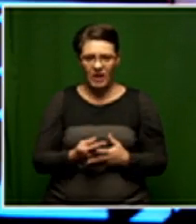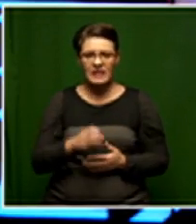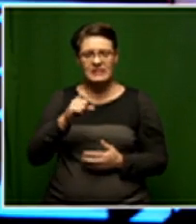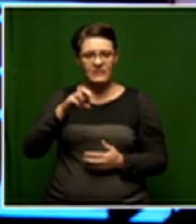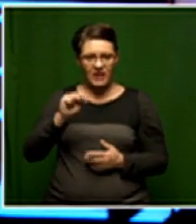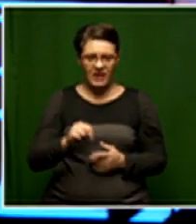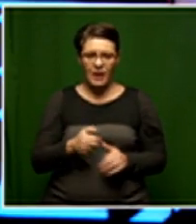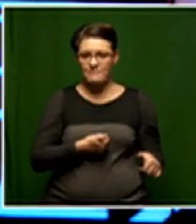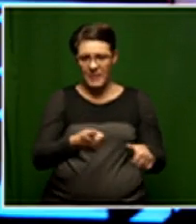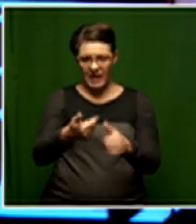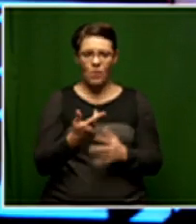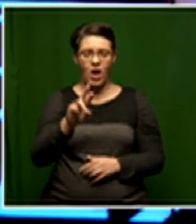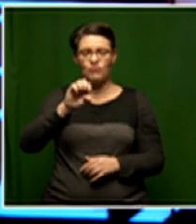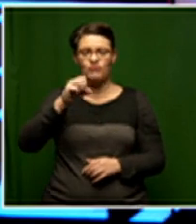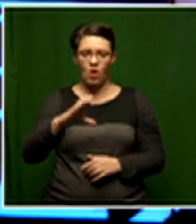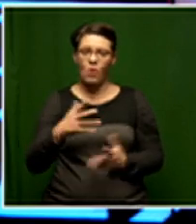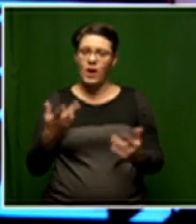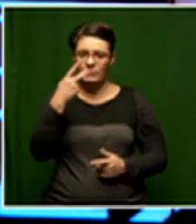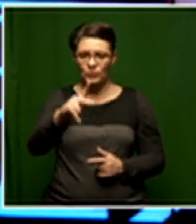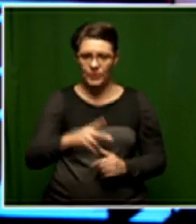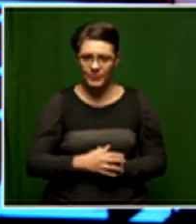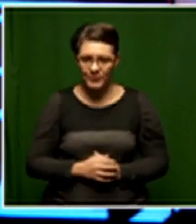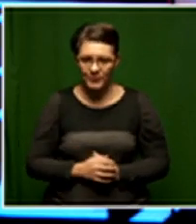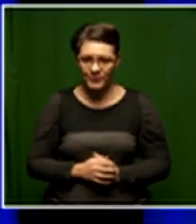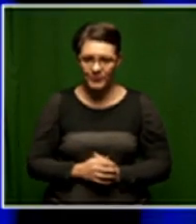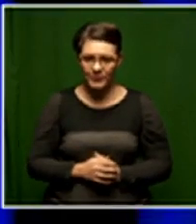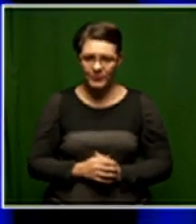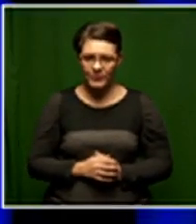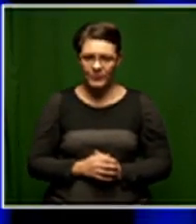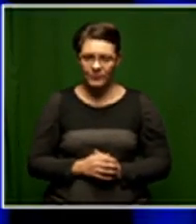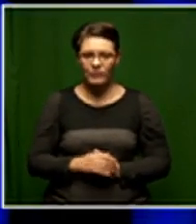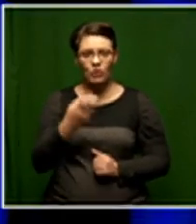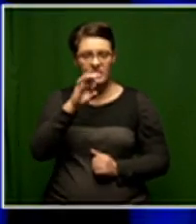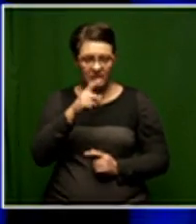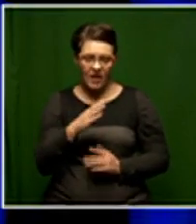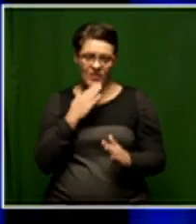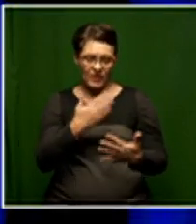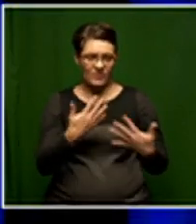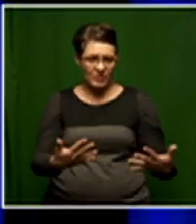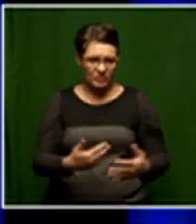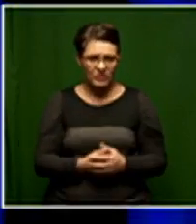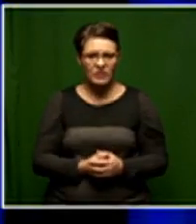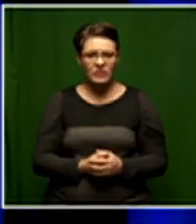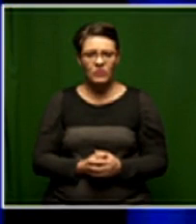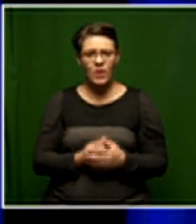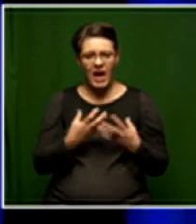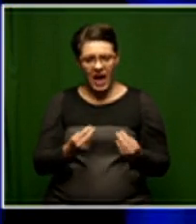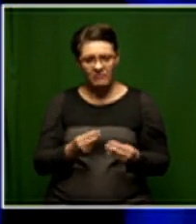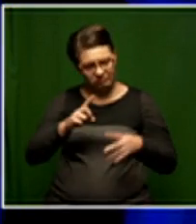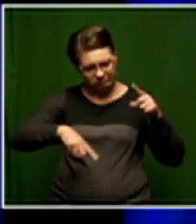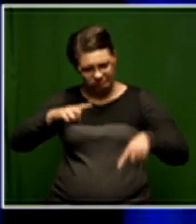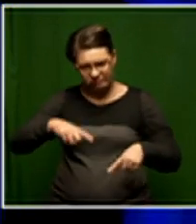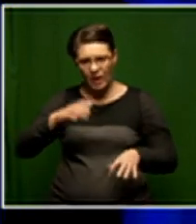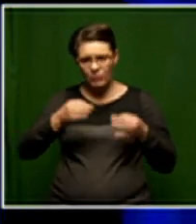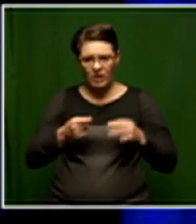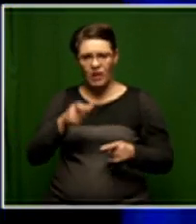to Stephen Huertas now at The Rock in Pretoria. Stephen. Chris Helder, thank you very much indeed. We've got an array of